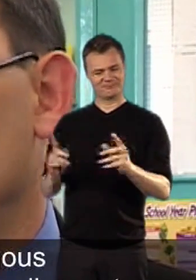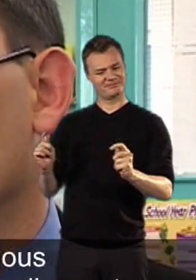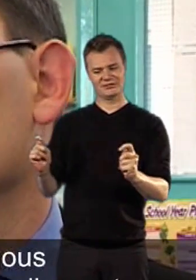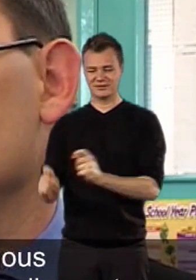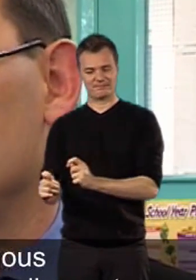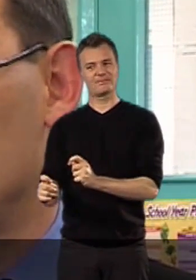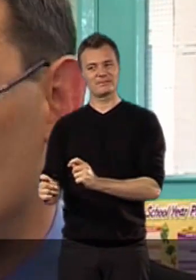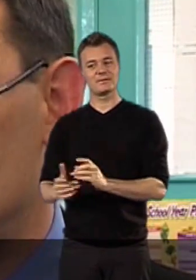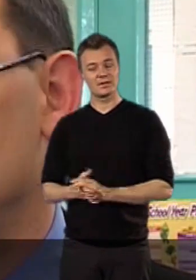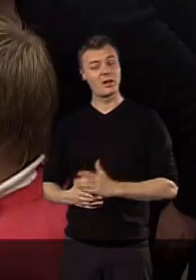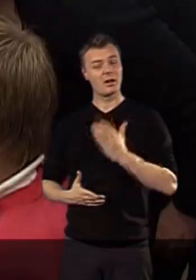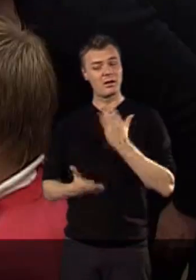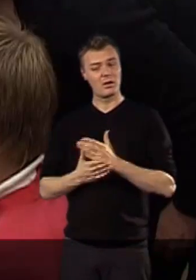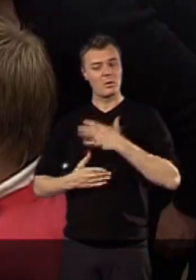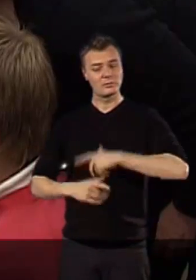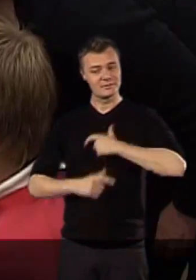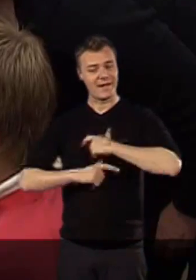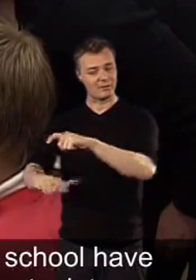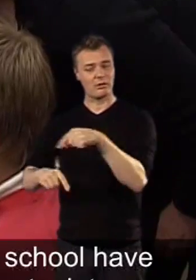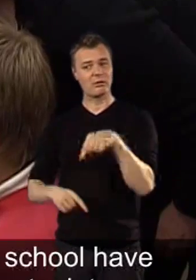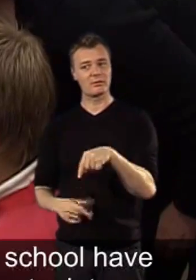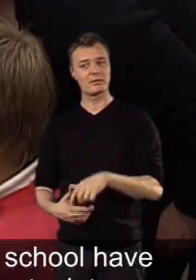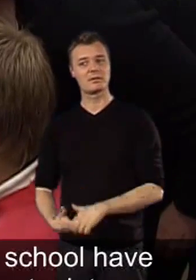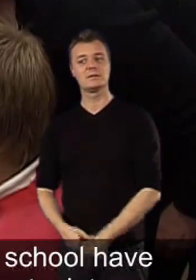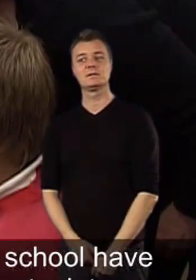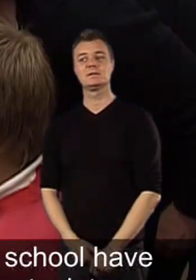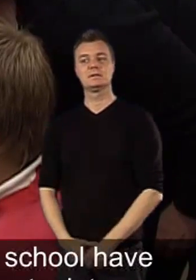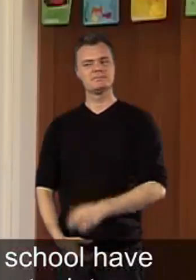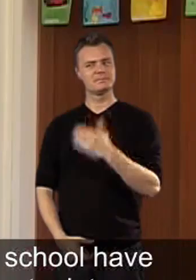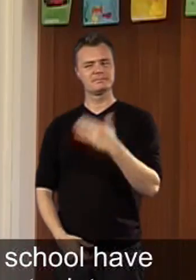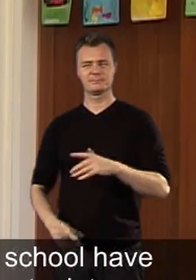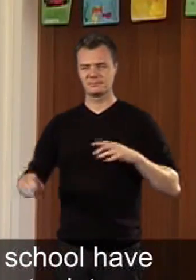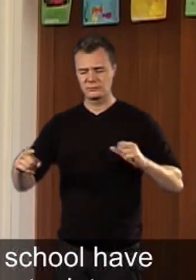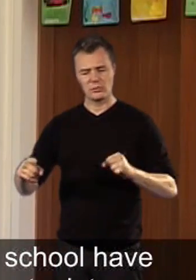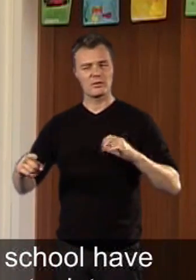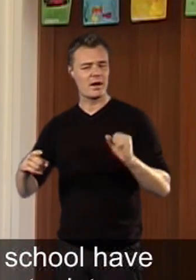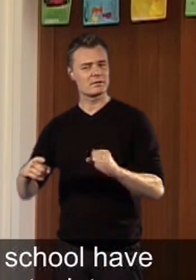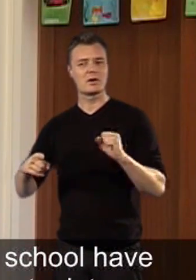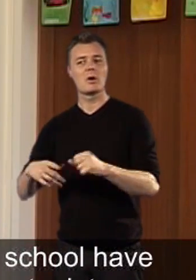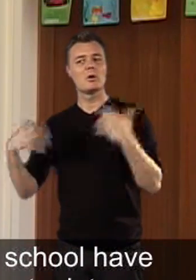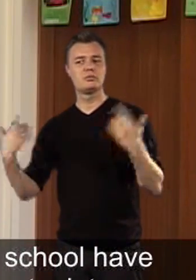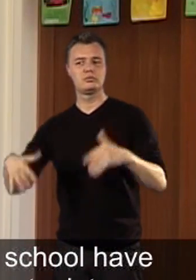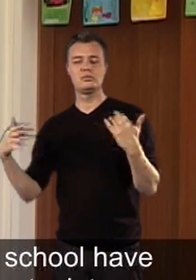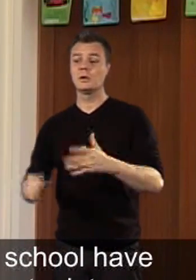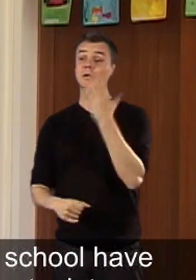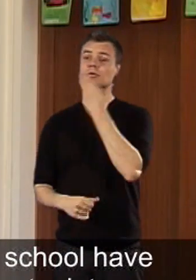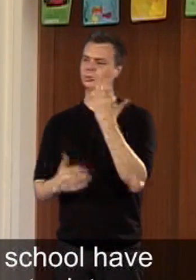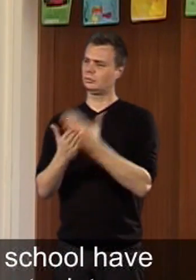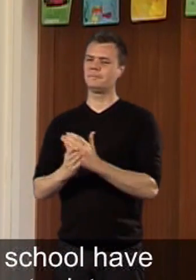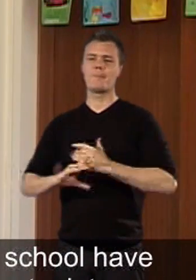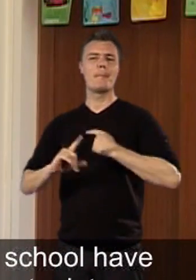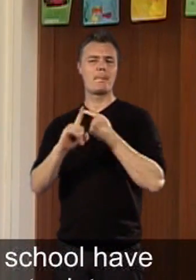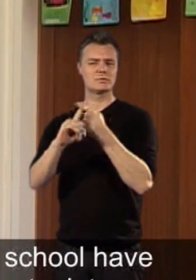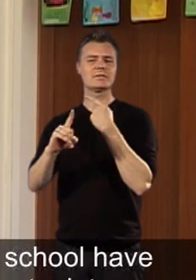really want to continue at the school. We've seen massive progress. The school has been incredibly positive and